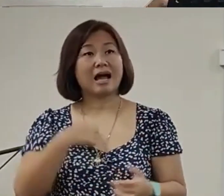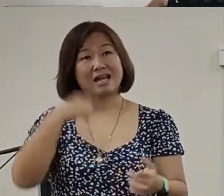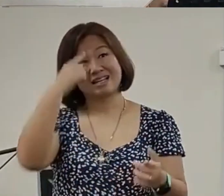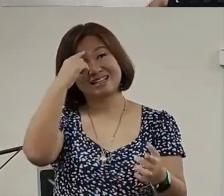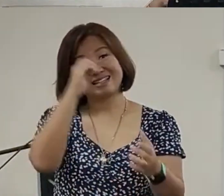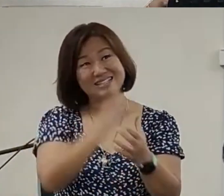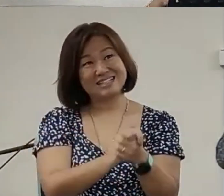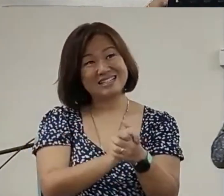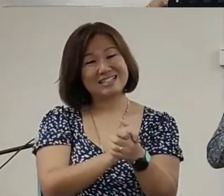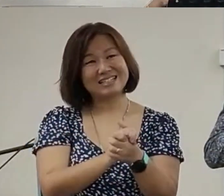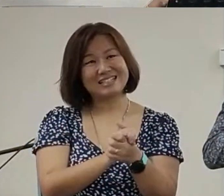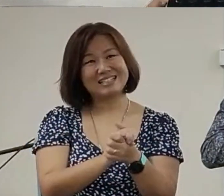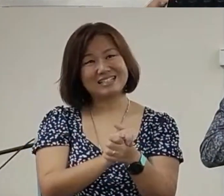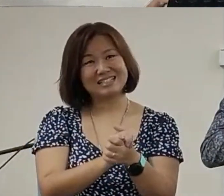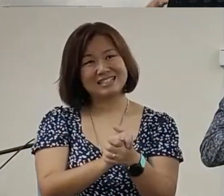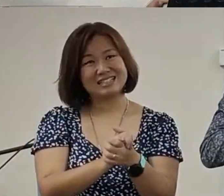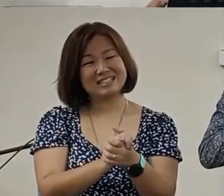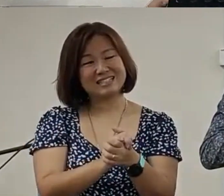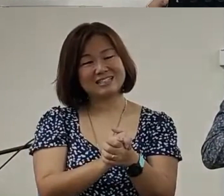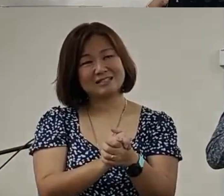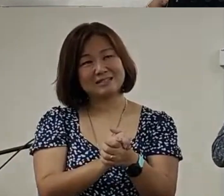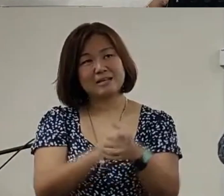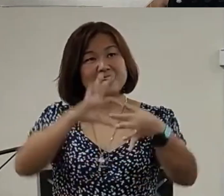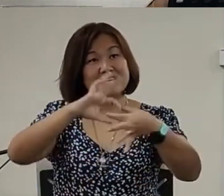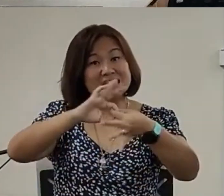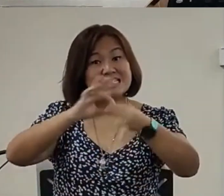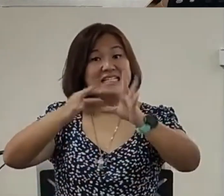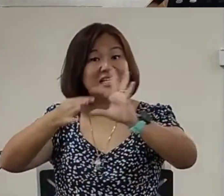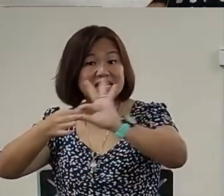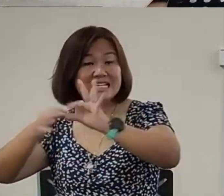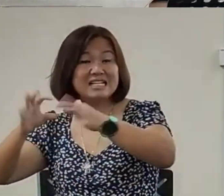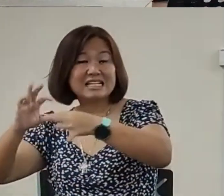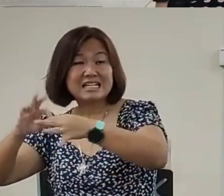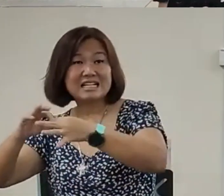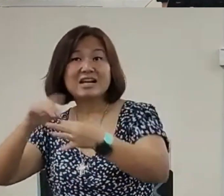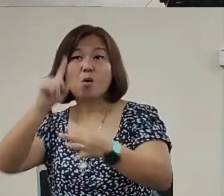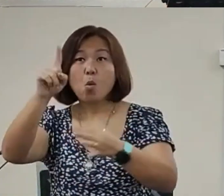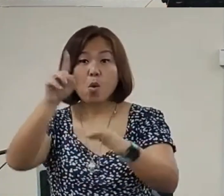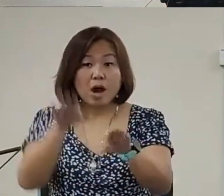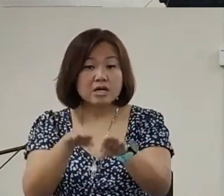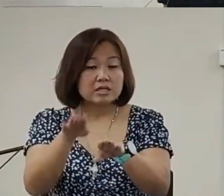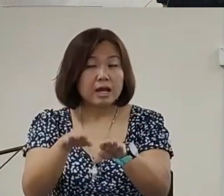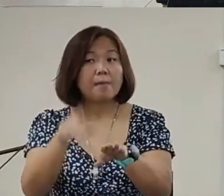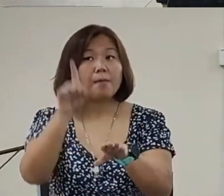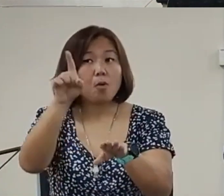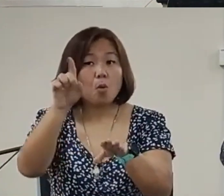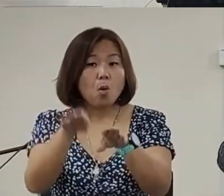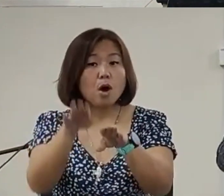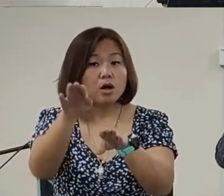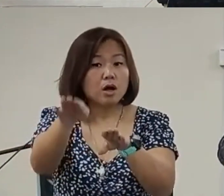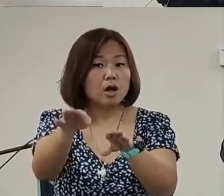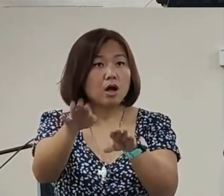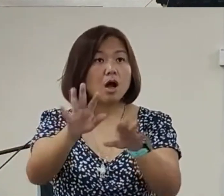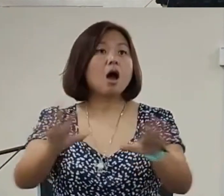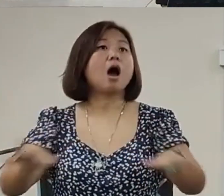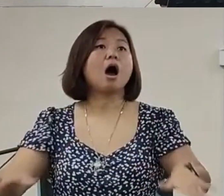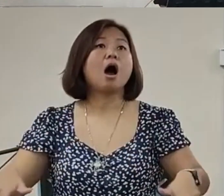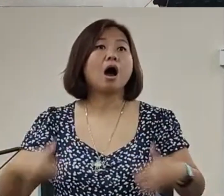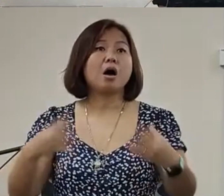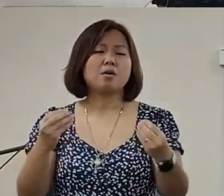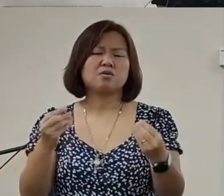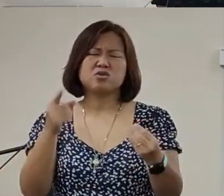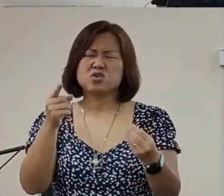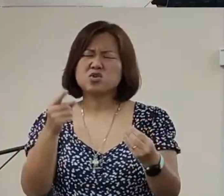inChaining techniqueChaining techniqueMeans step by stepOkay I believe in thatBut how many of you can go onYou can